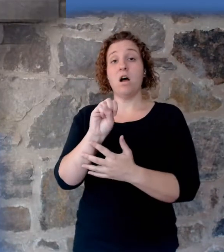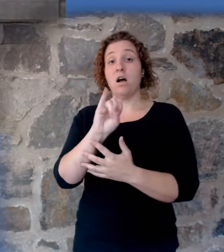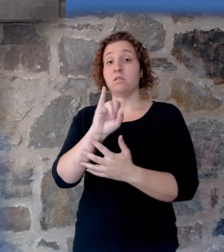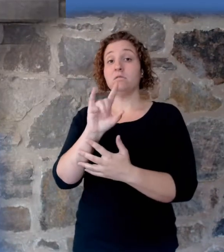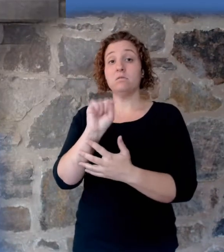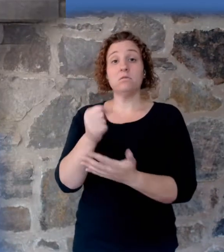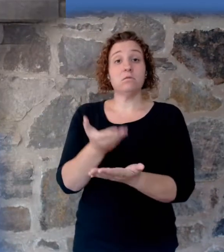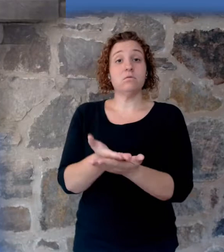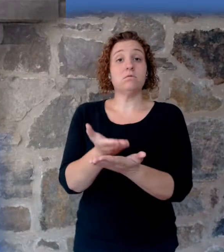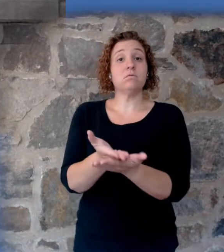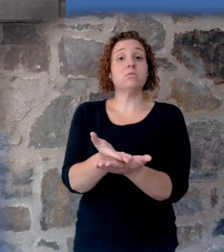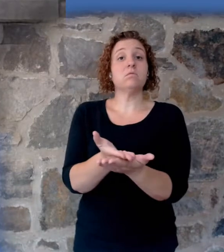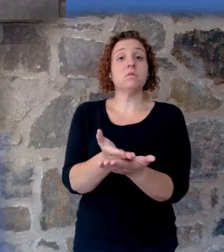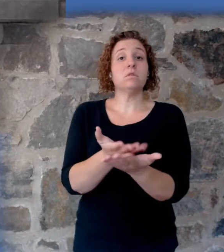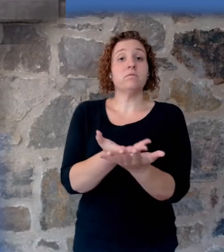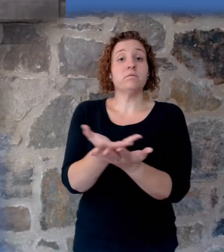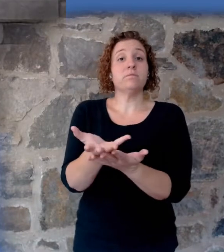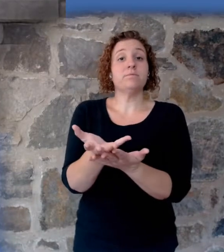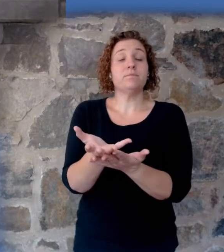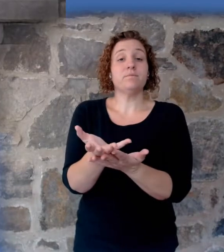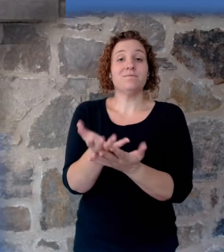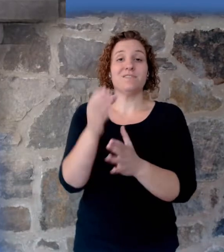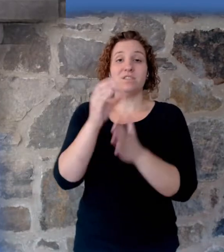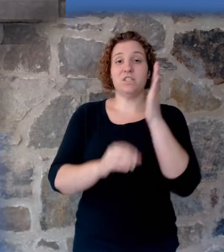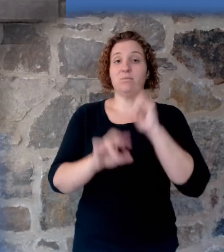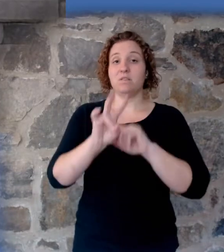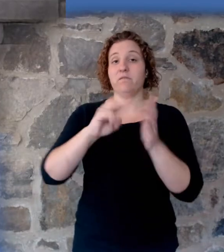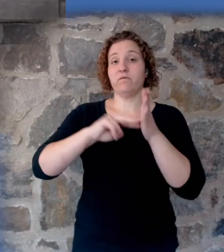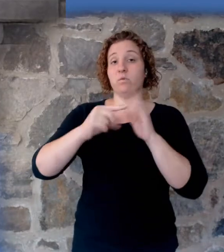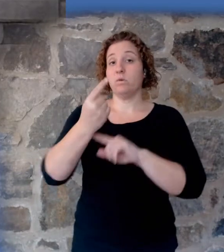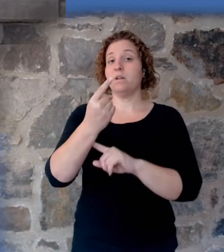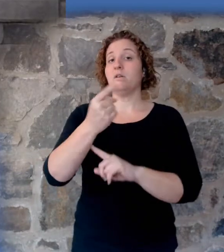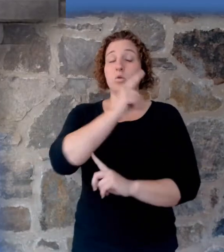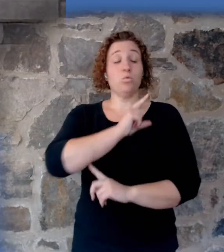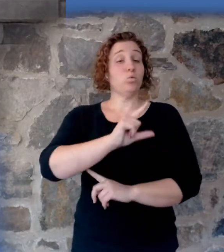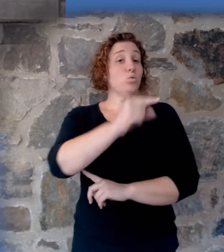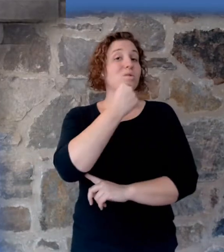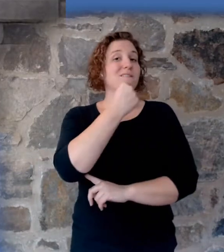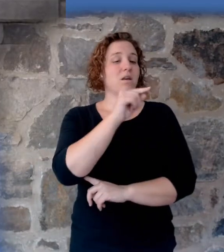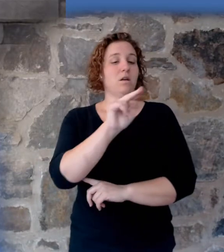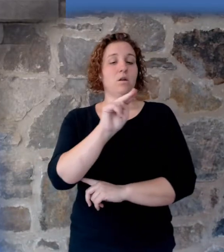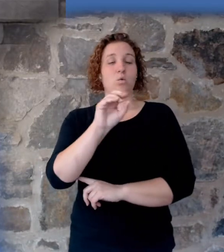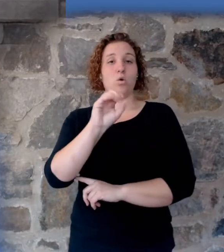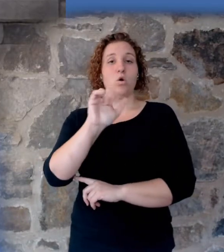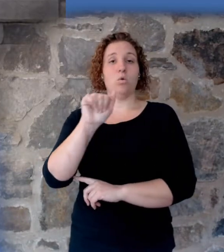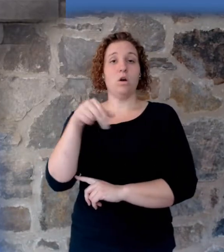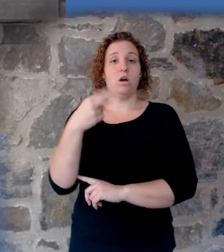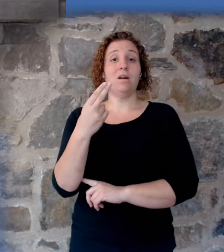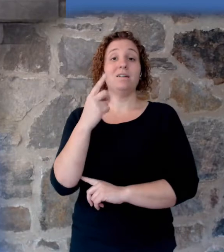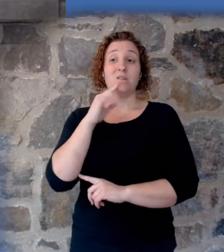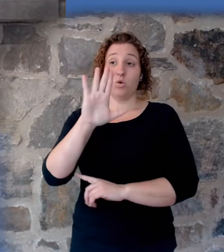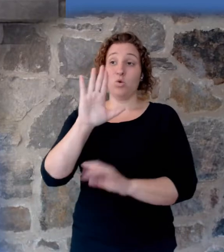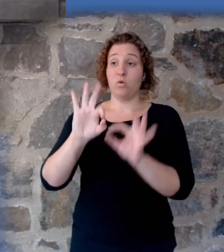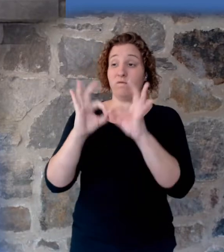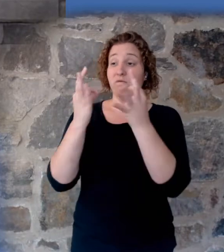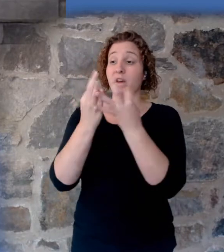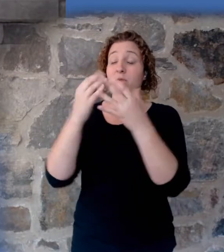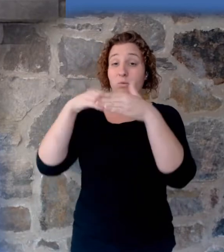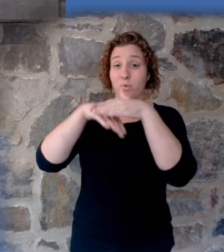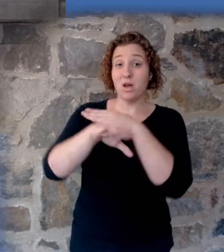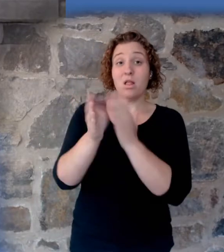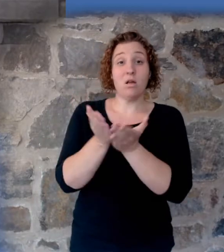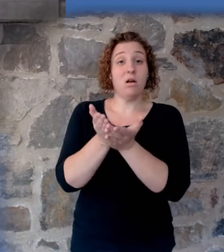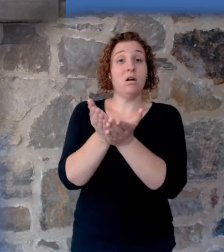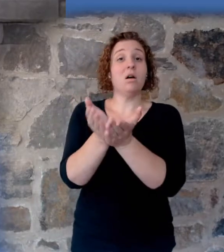Chapter 7, verse 1. The Lord said to Noah, Come thou and all thy house into the ark, for thee have I seen